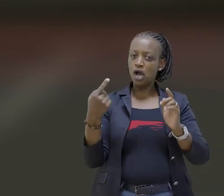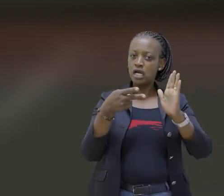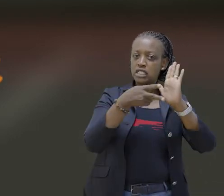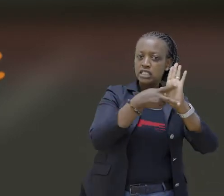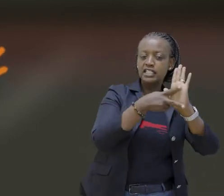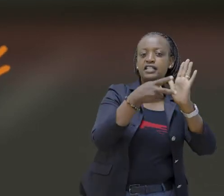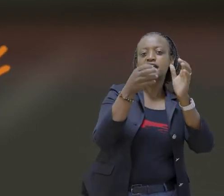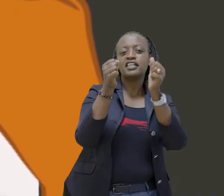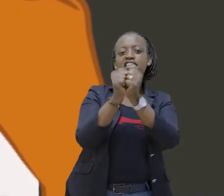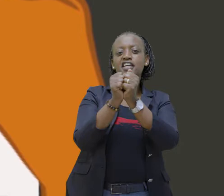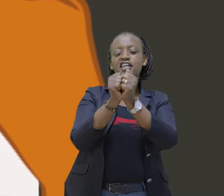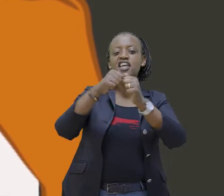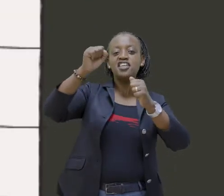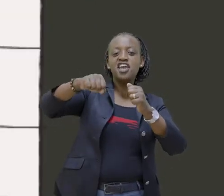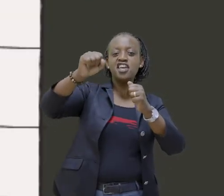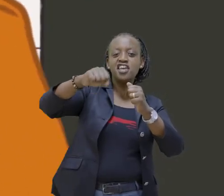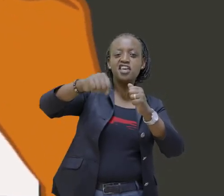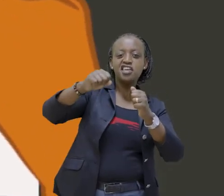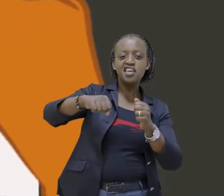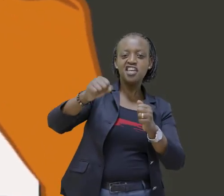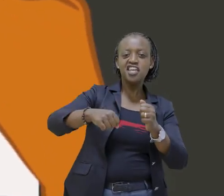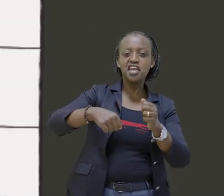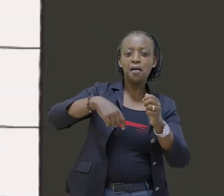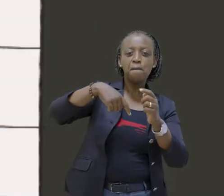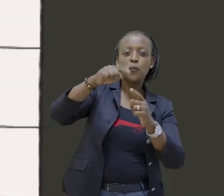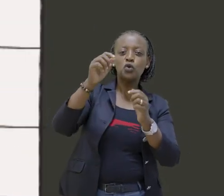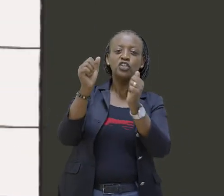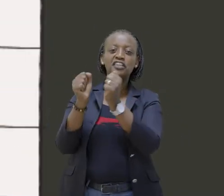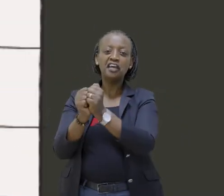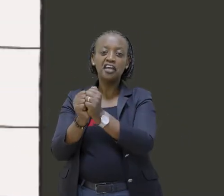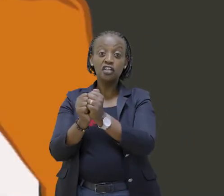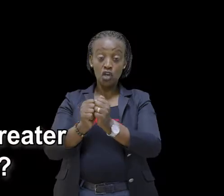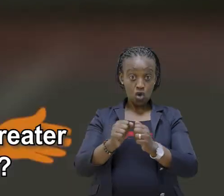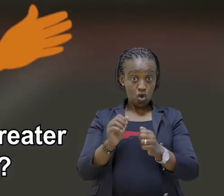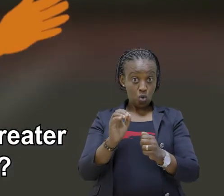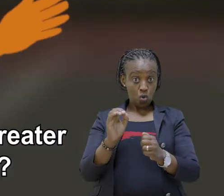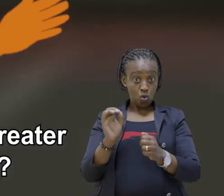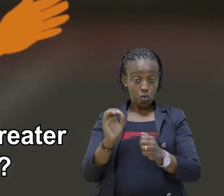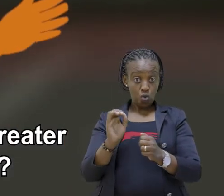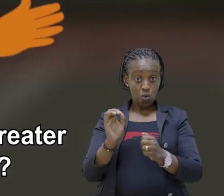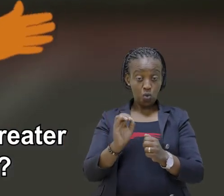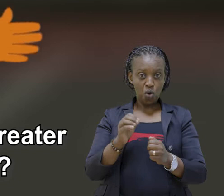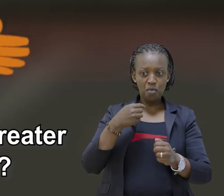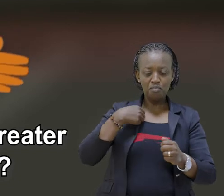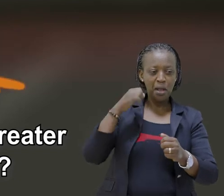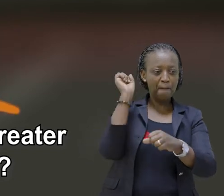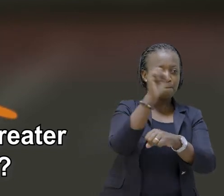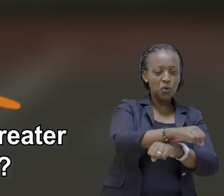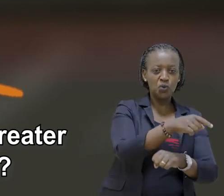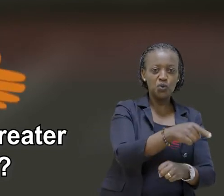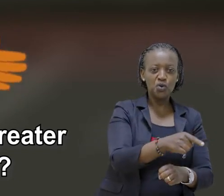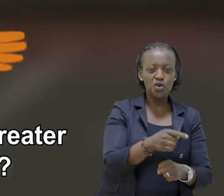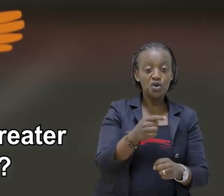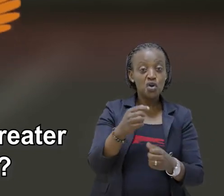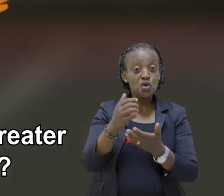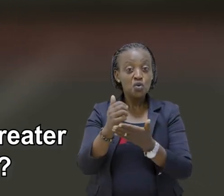is 10 Yes, you scored 10 Oh, I did better than you